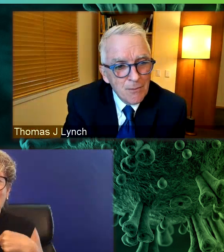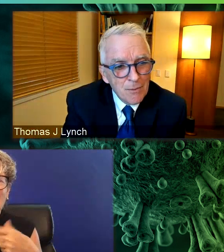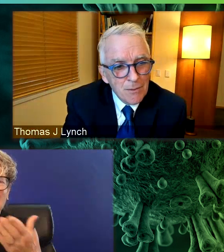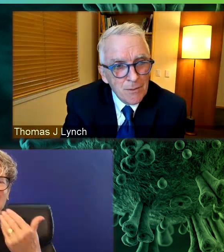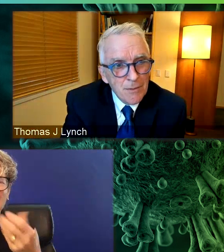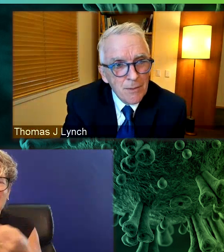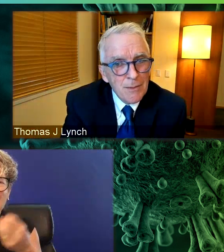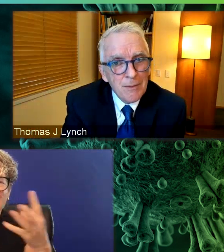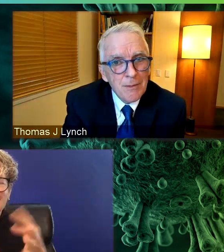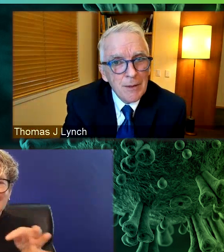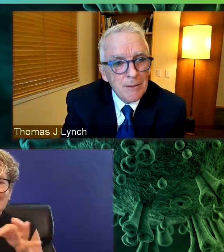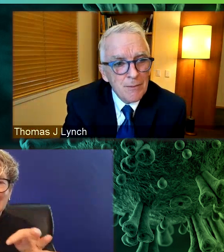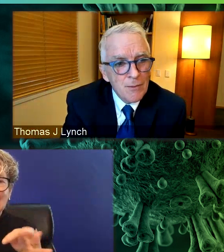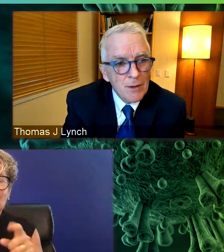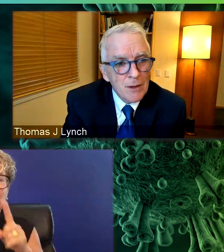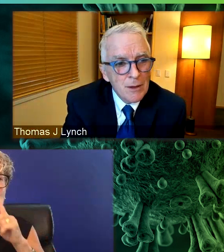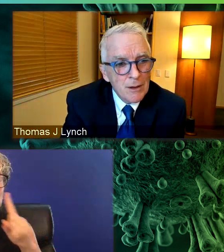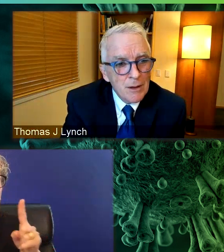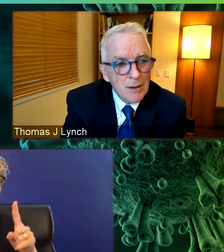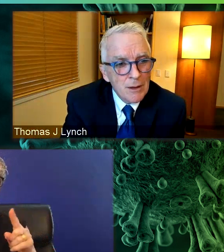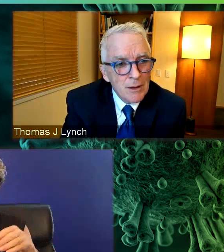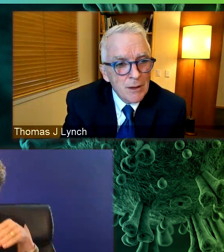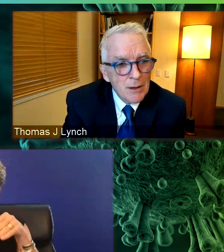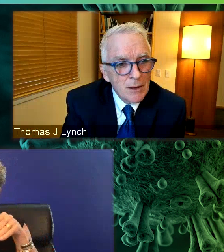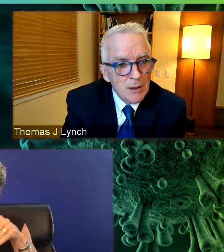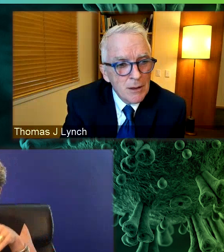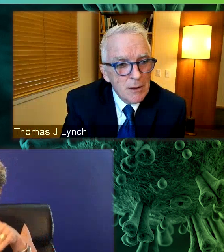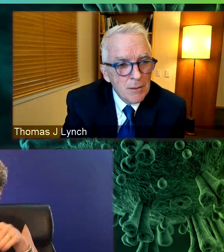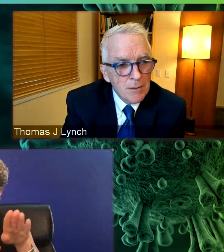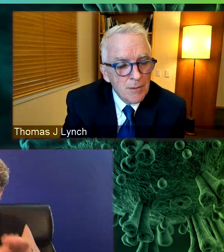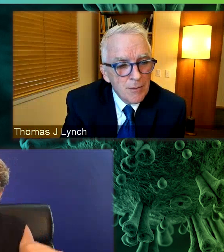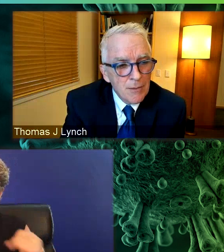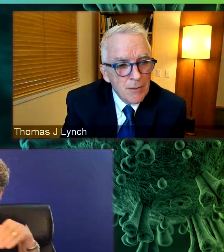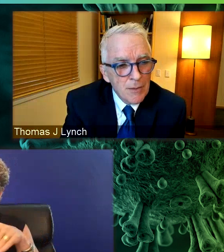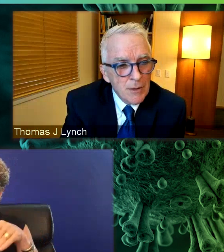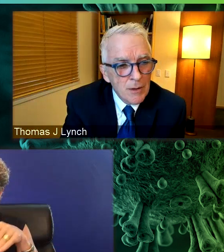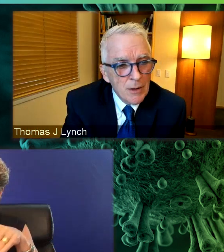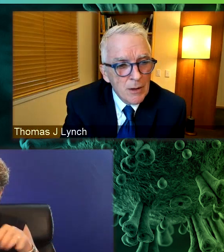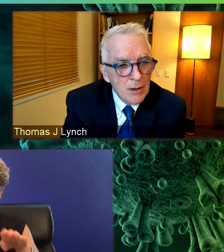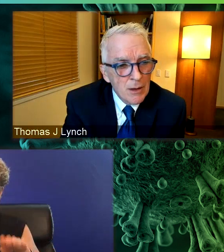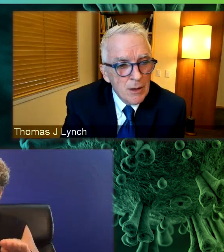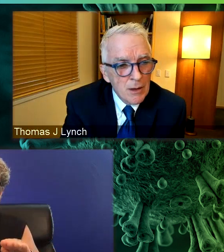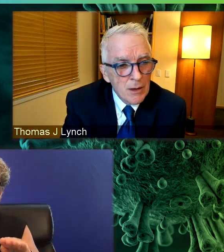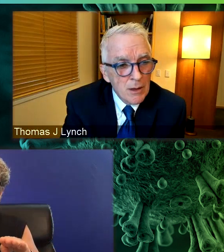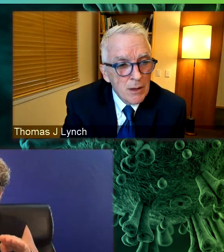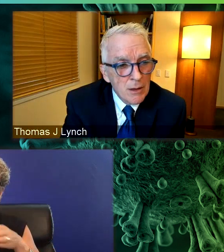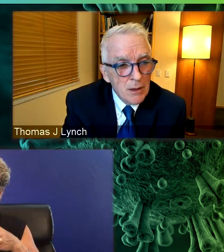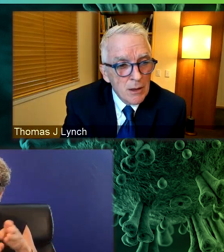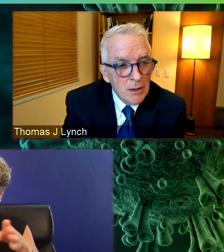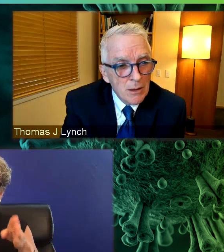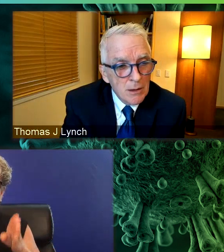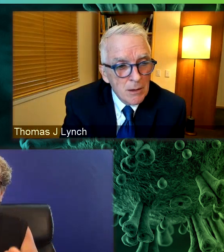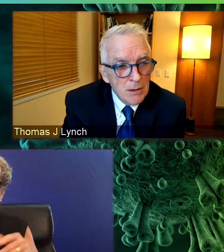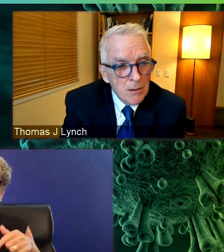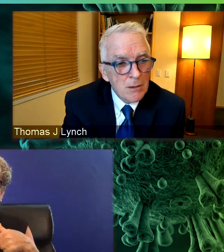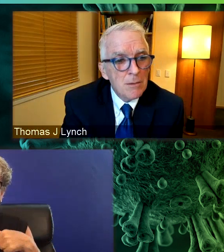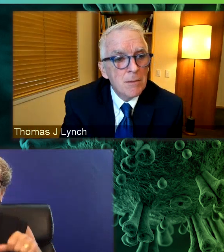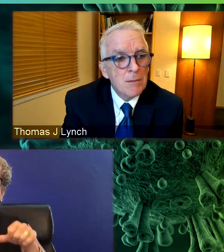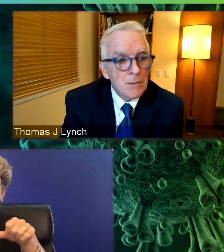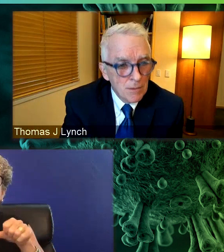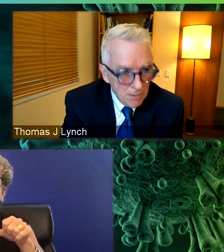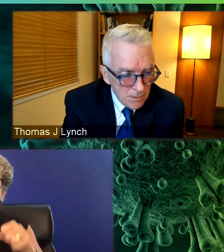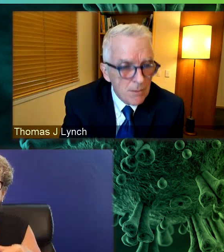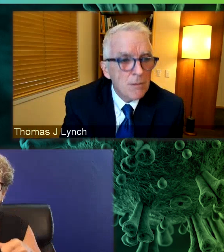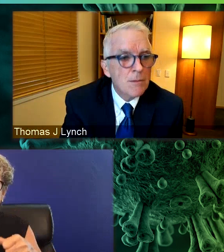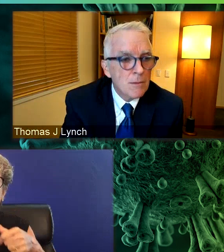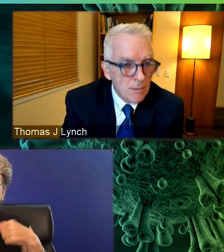pediatricians, of course, not just me, but many national societies have really emphasized the importance of getting kids back into in-person